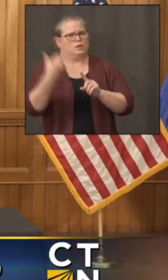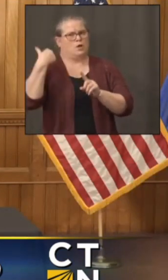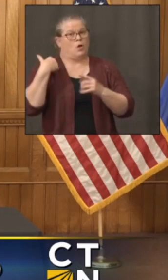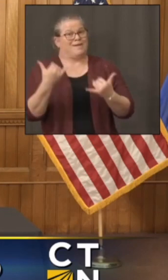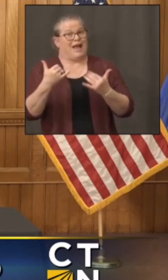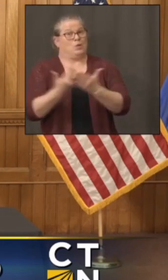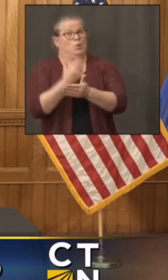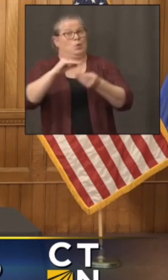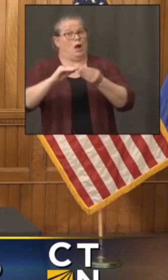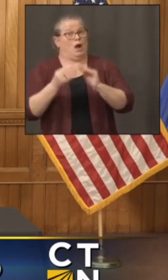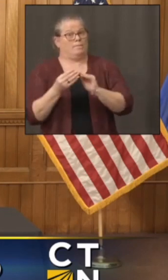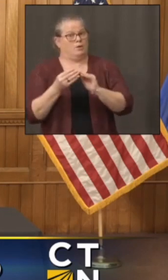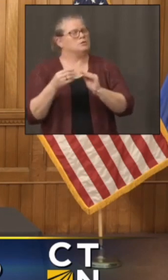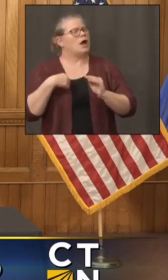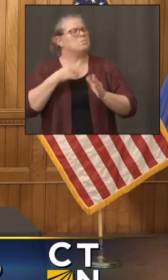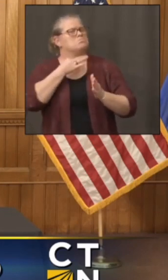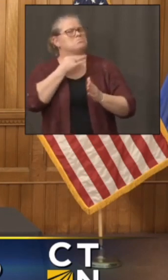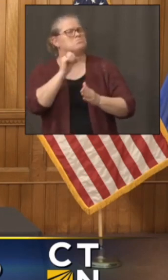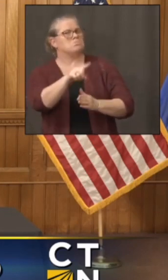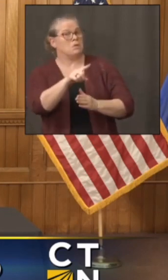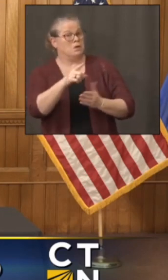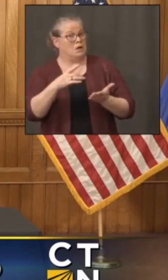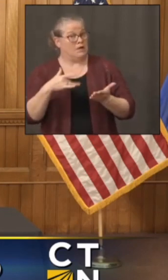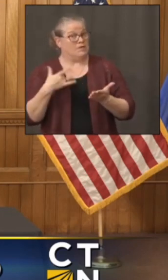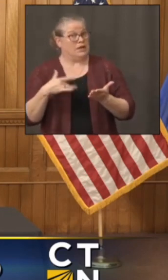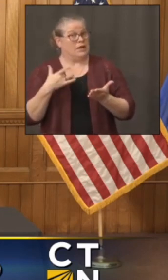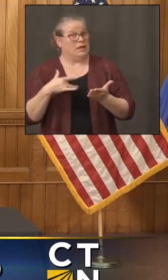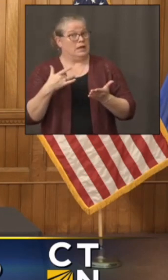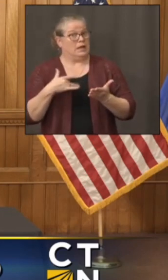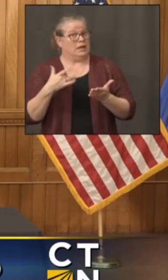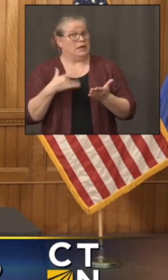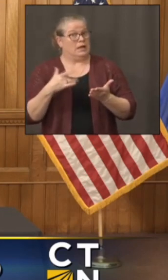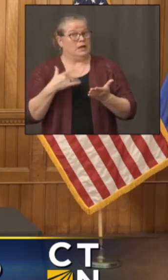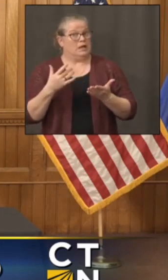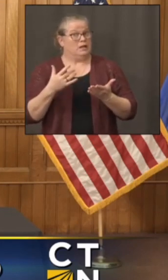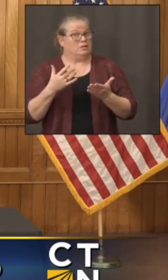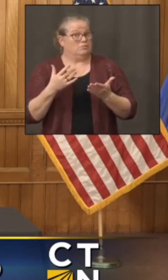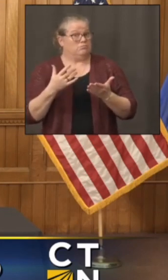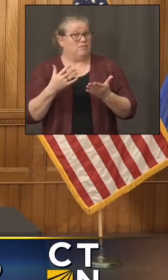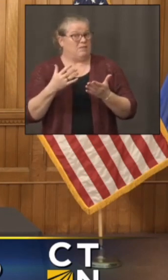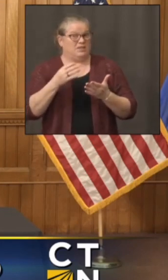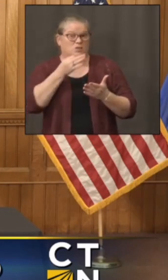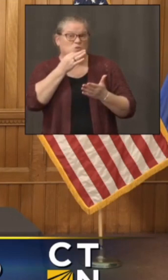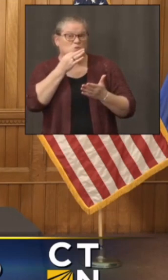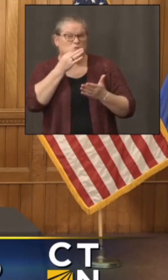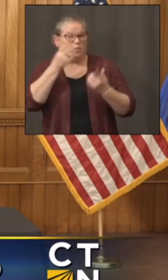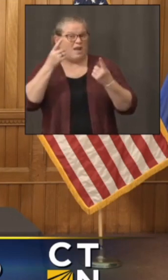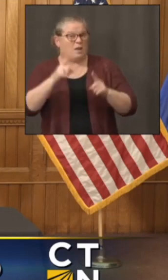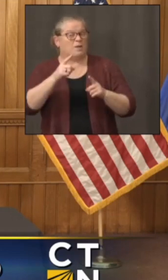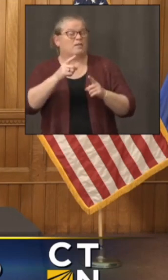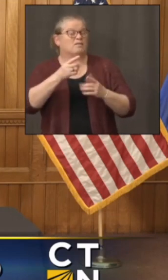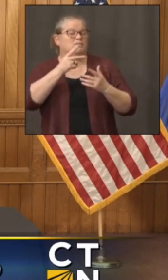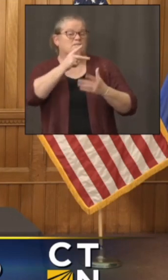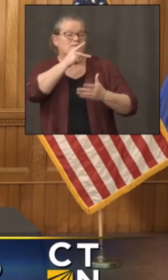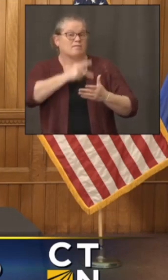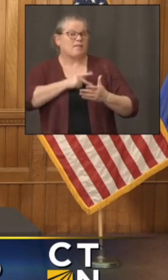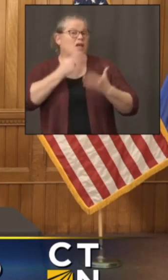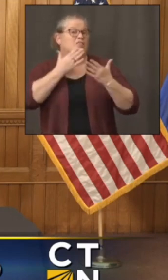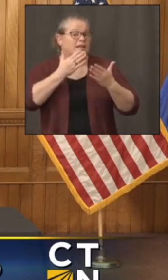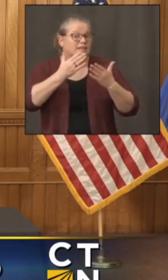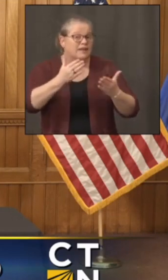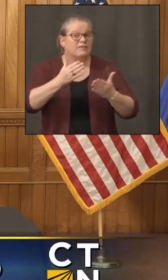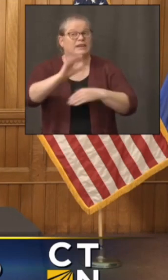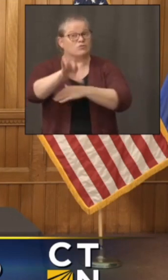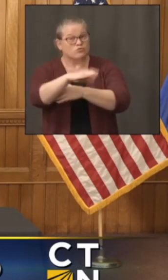you know we're about to see we're about to see holiday gatherings we're about to see students returning from out of state